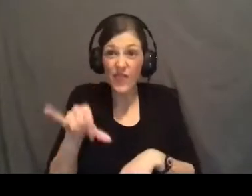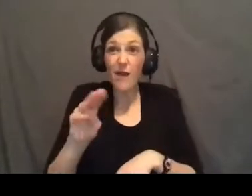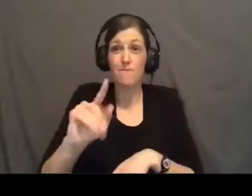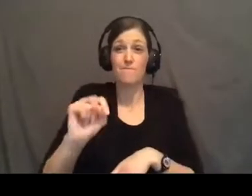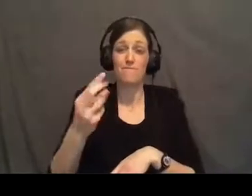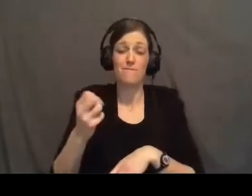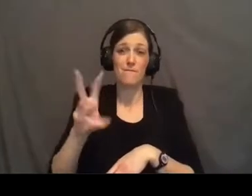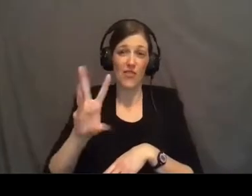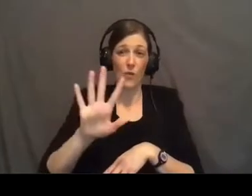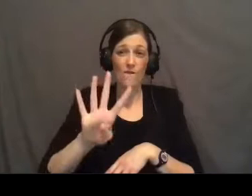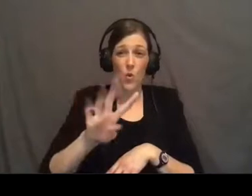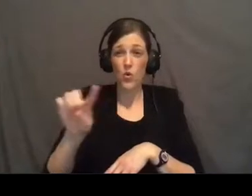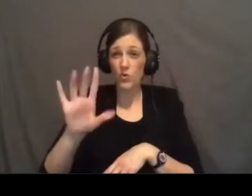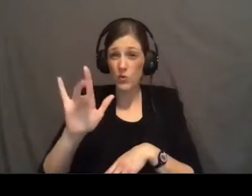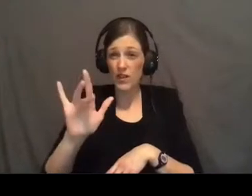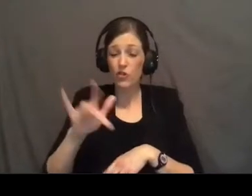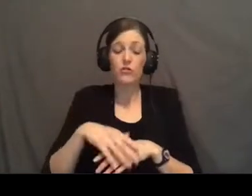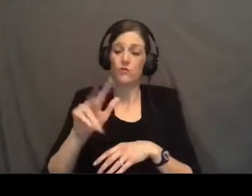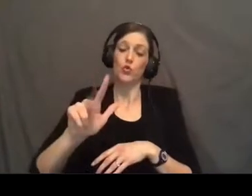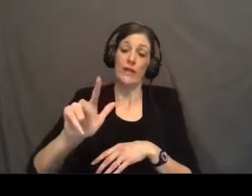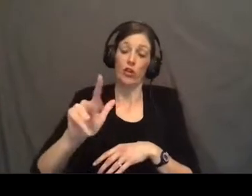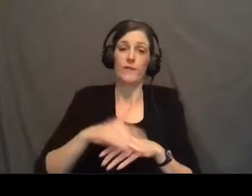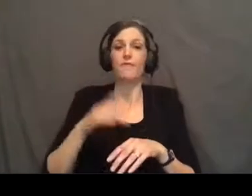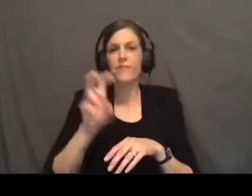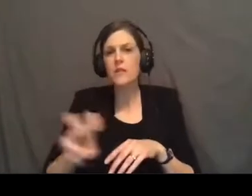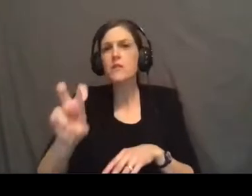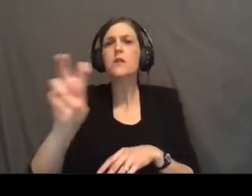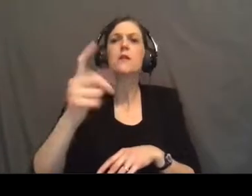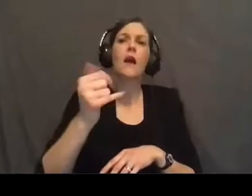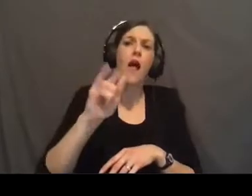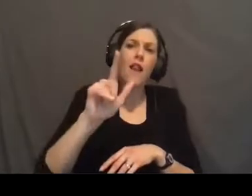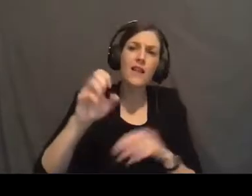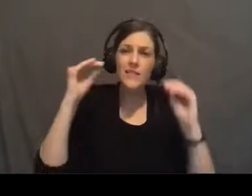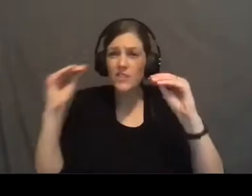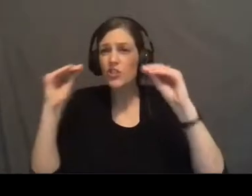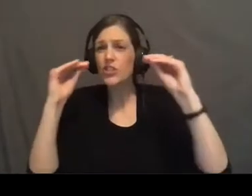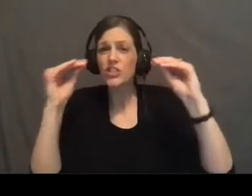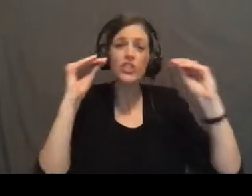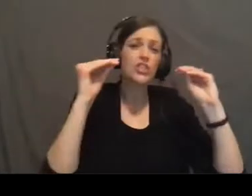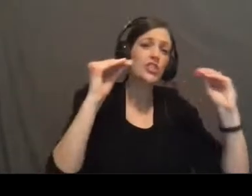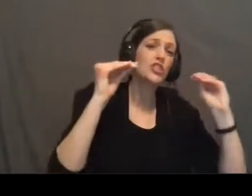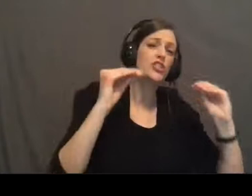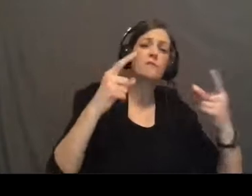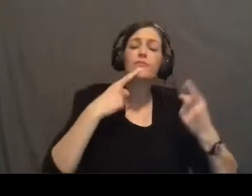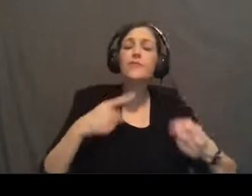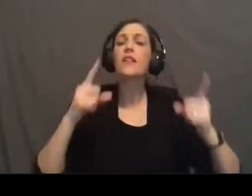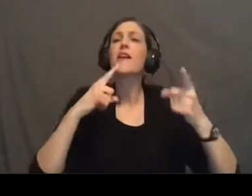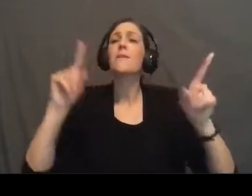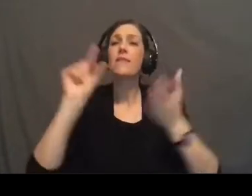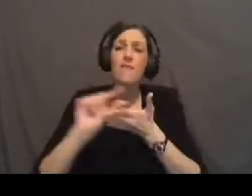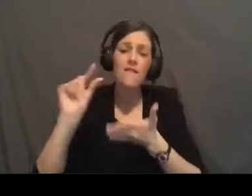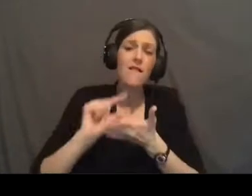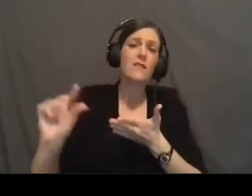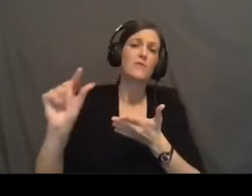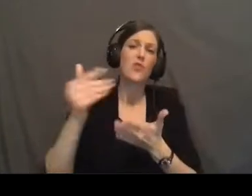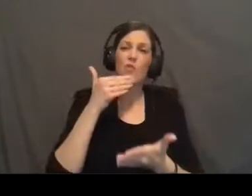23. He goes all through Old Galilee. He's teaching in synagogue after synagogue after synagogue. And He's proclaiming the gospel,